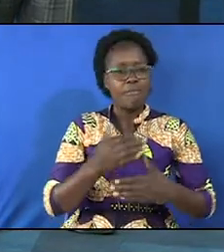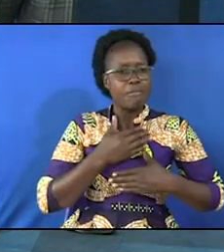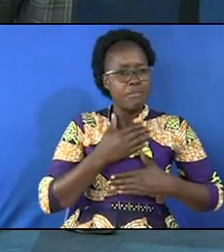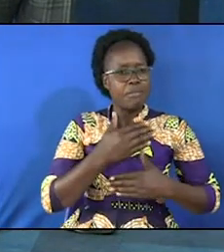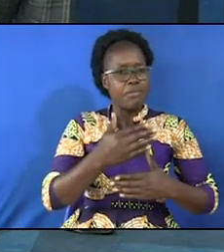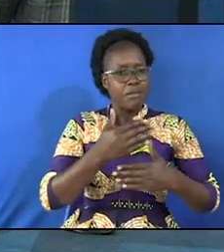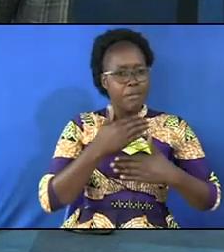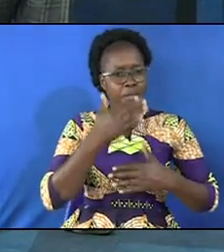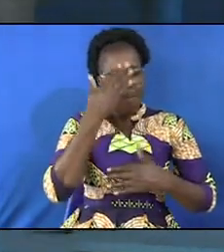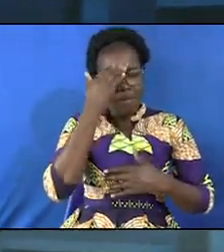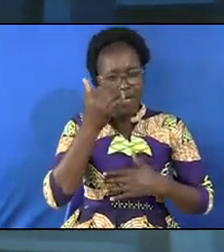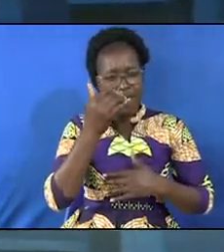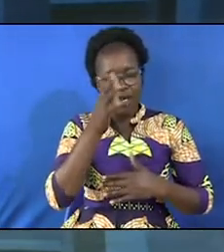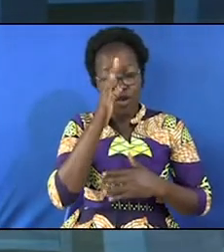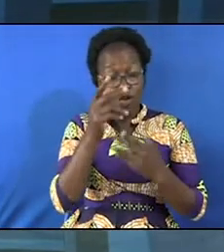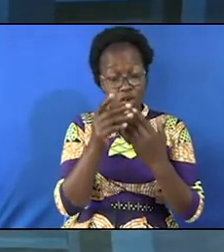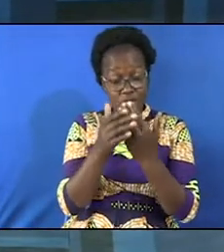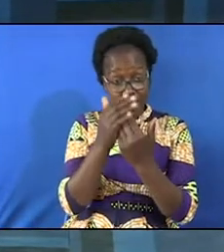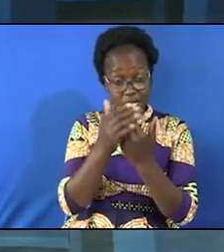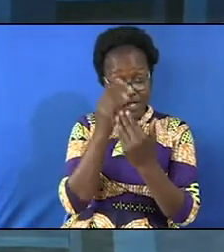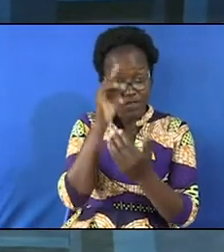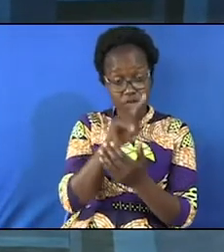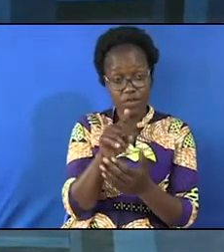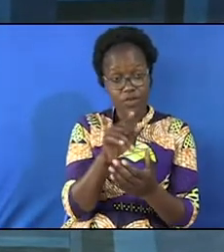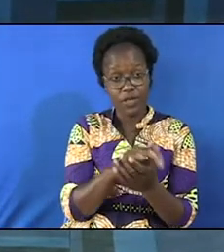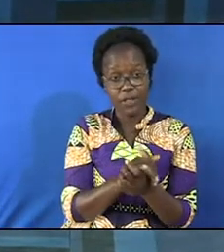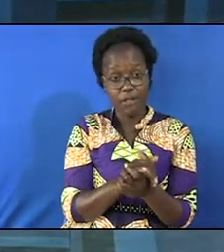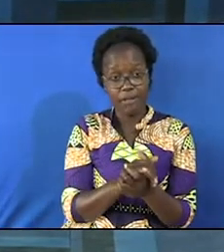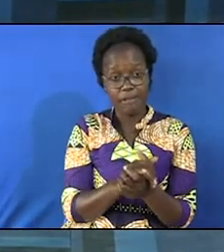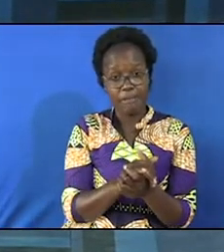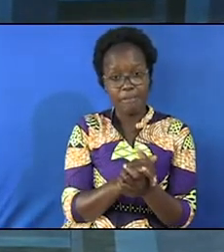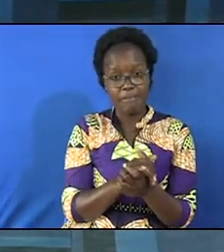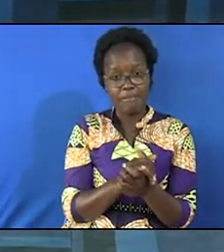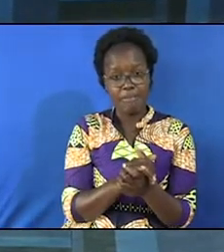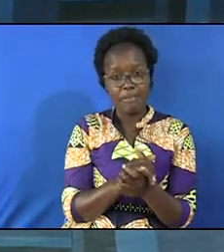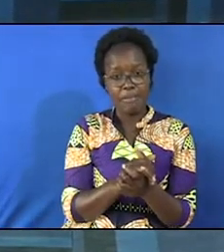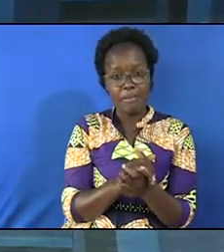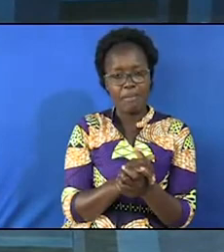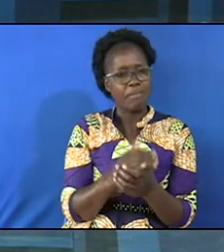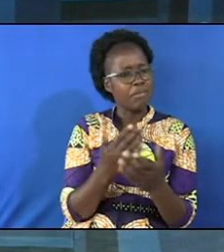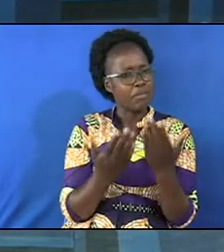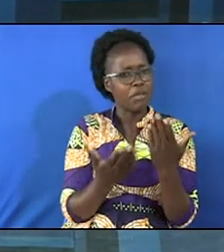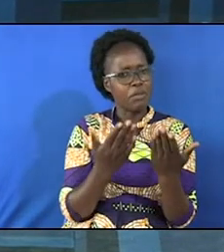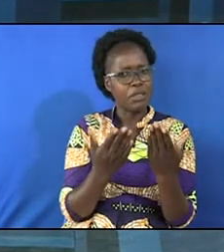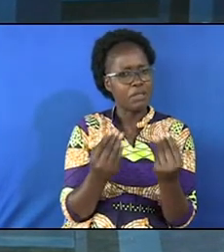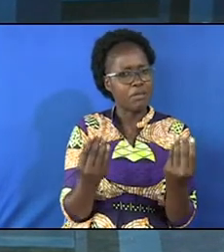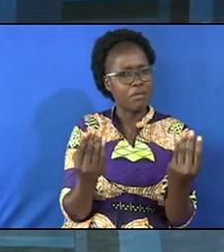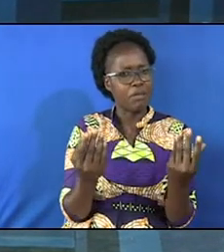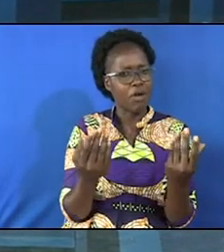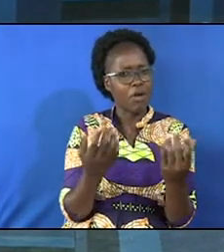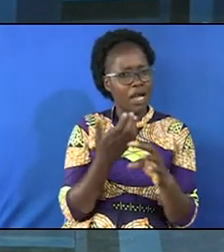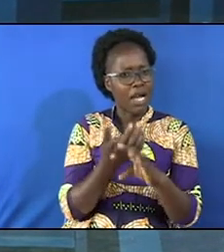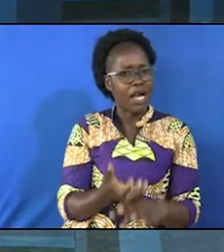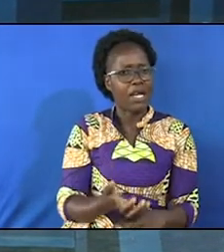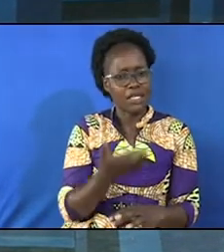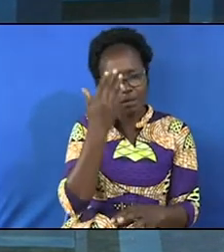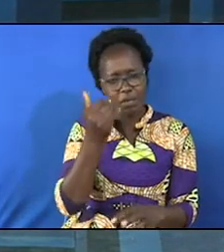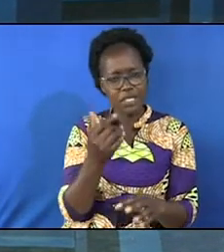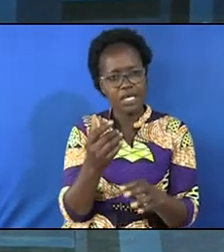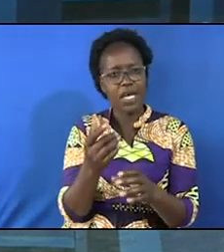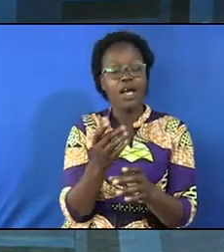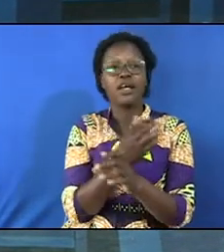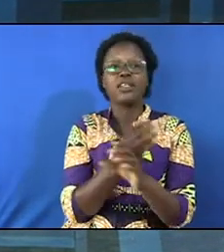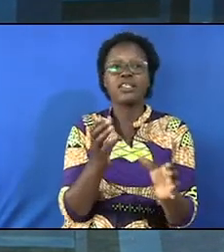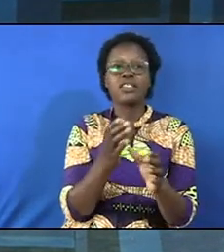because God cares for you it might be tough but Christ will sell you through it because Jesus